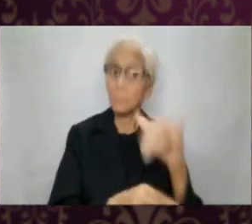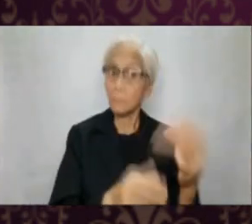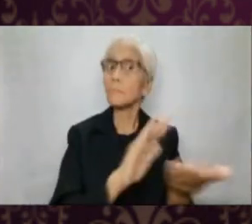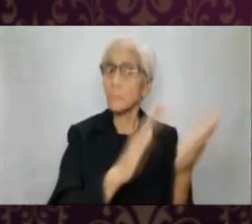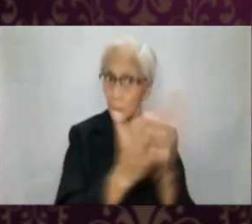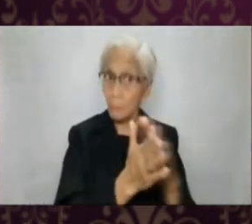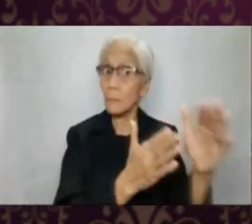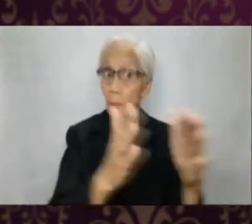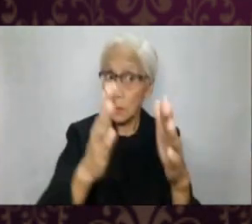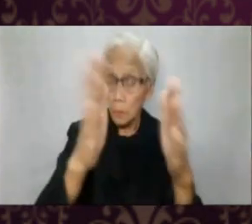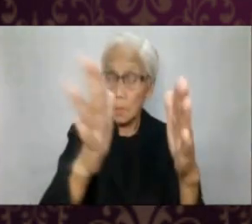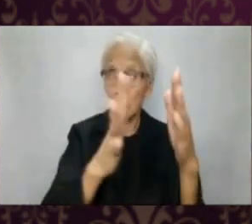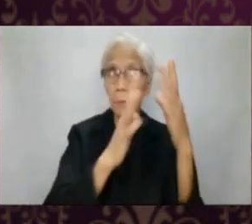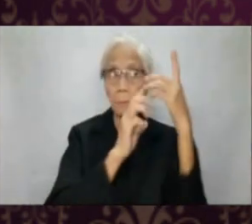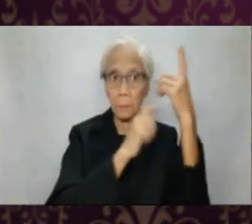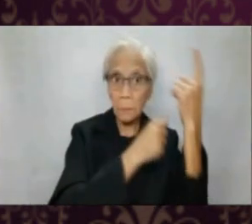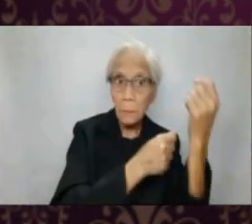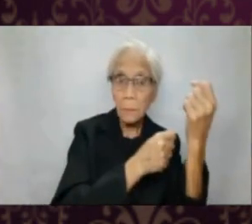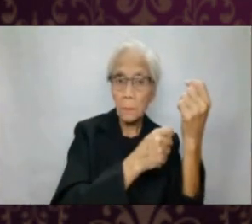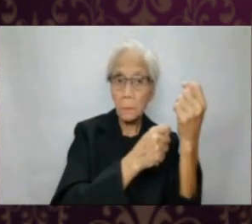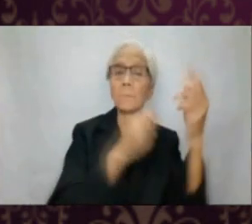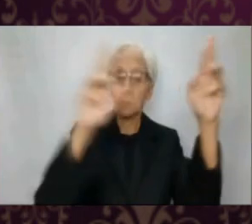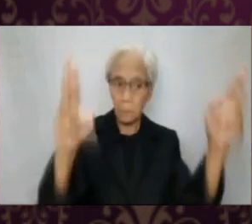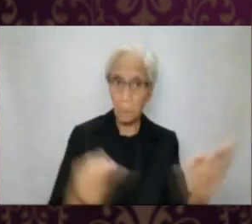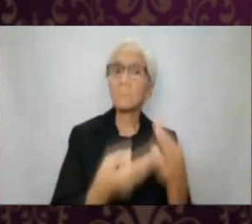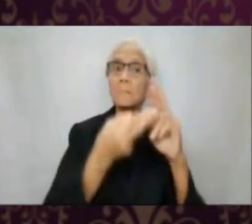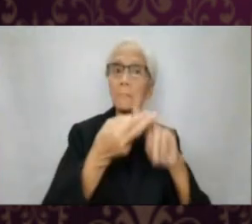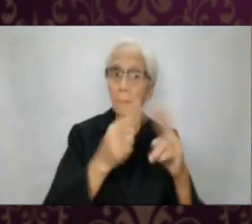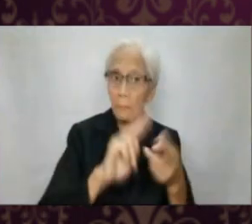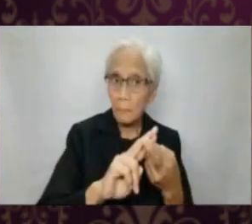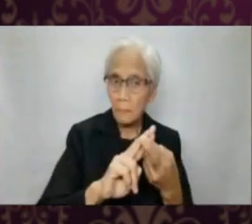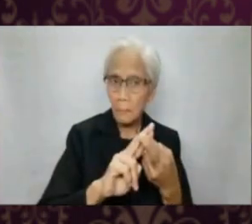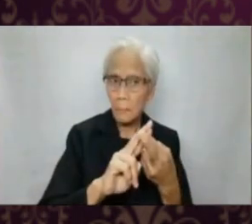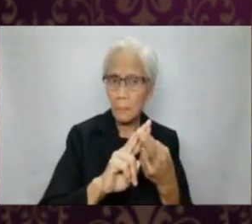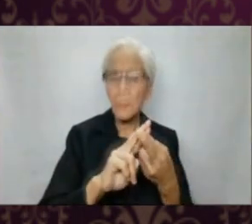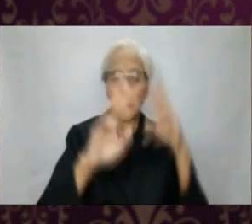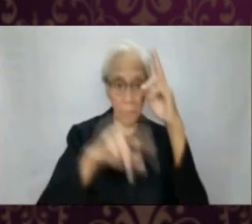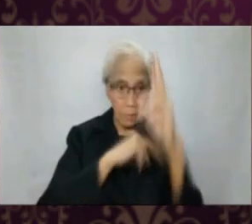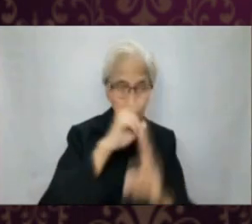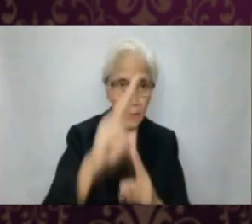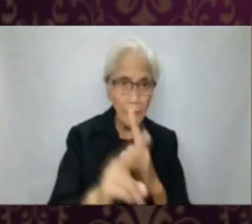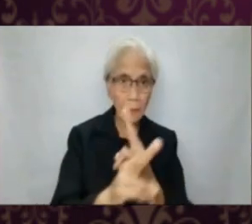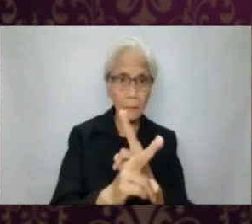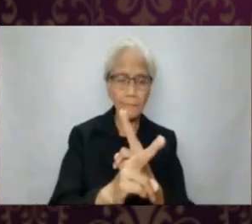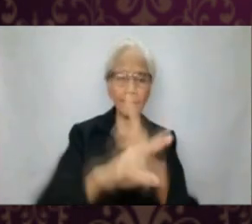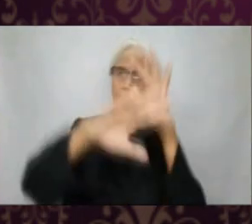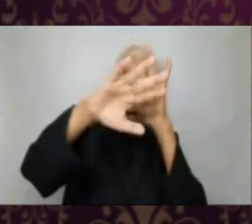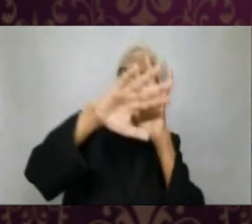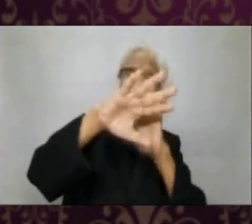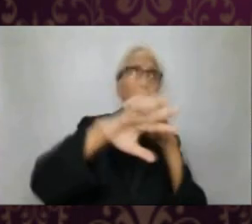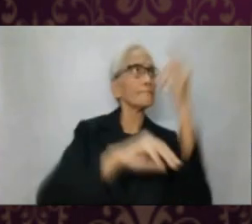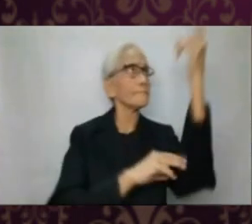do we testify or live the truth? By being instruments of trust, of reconciliation,